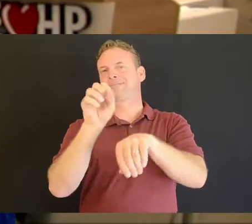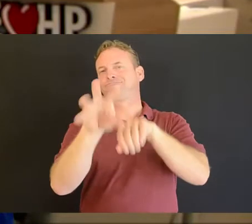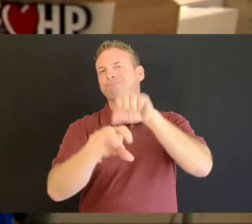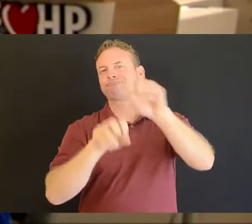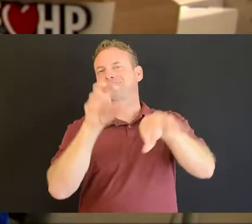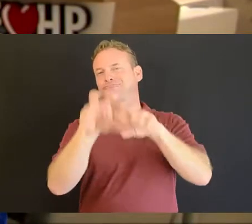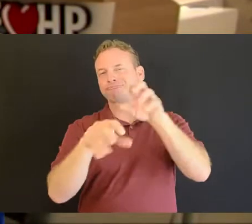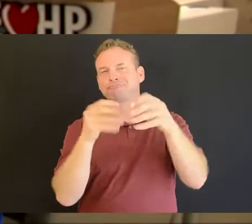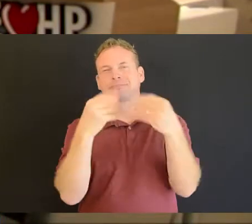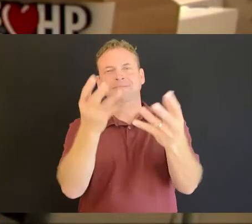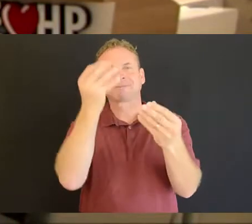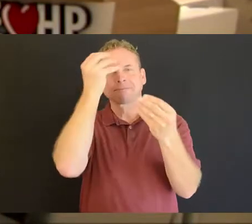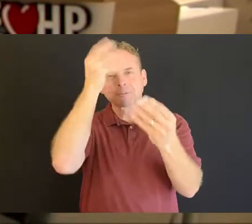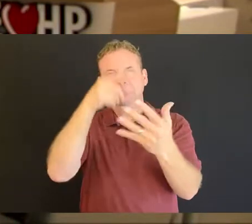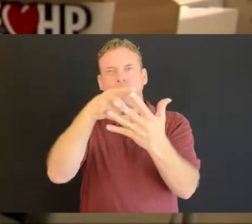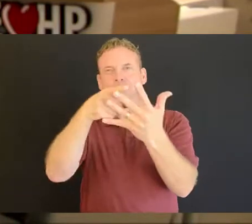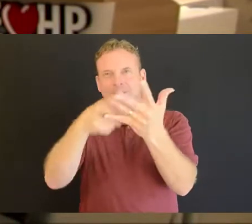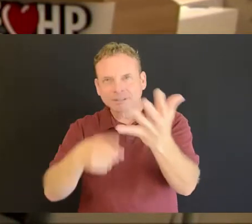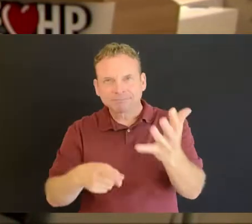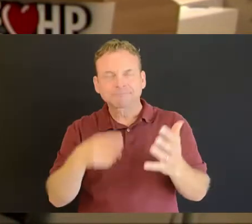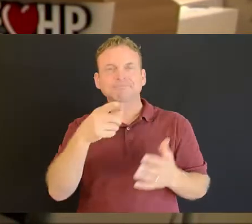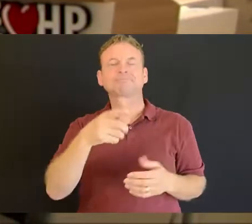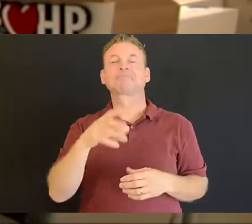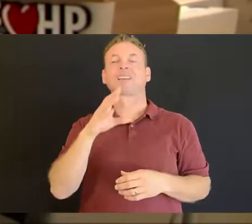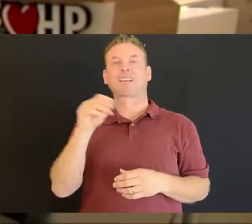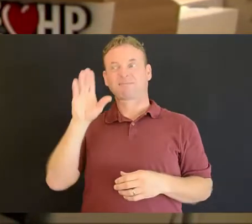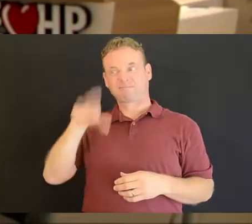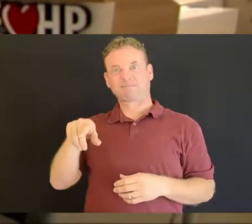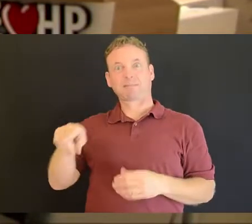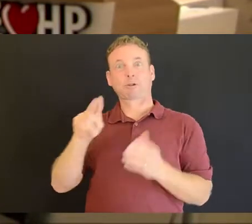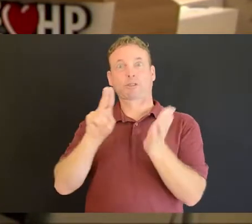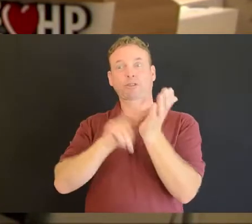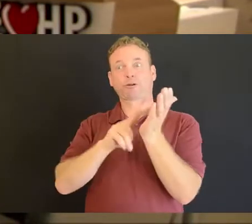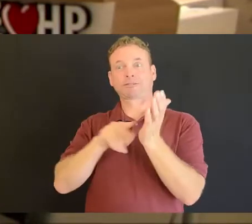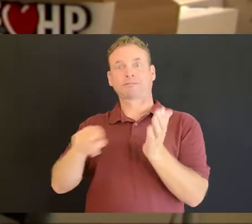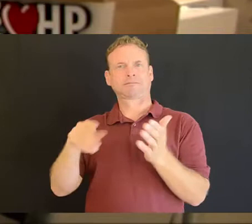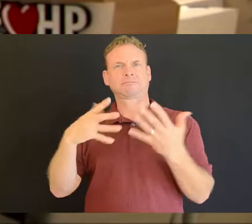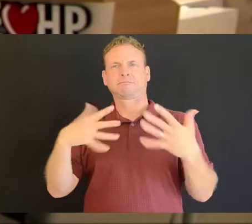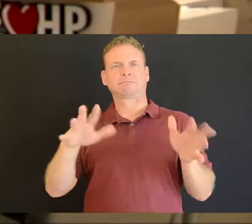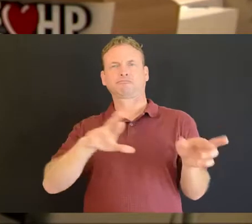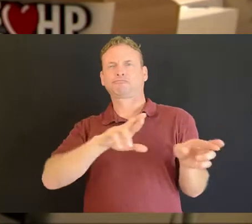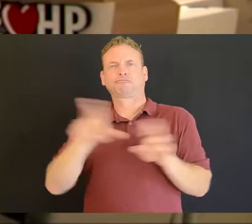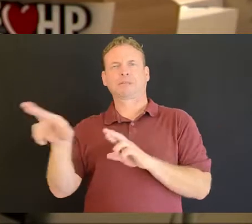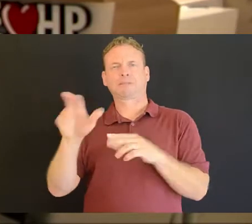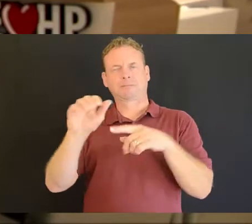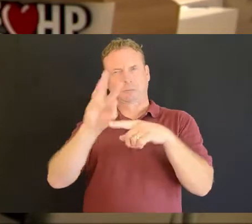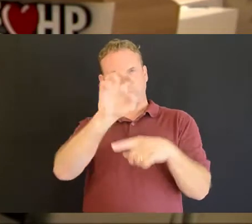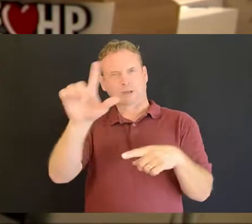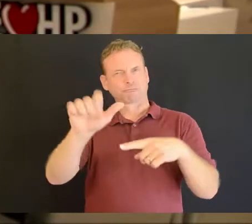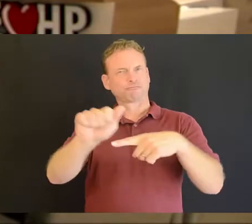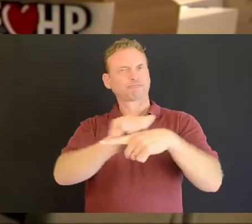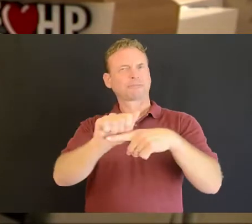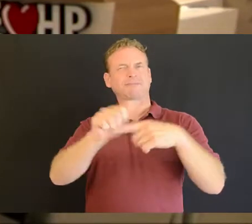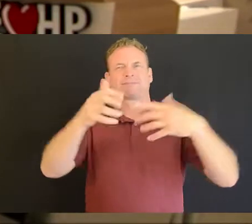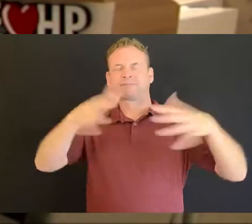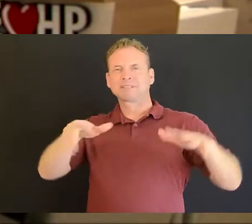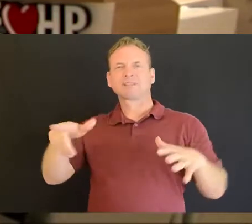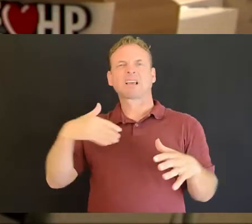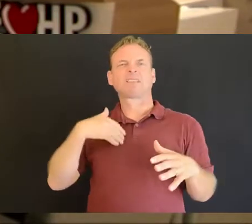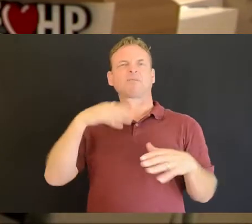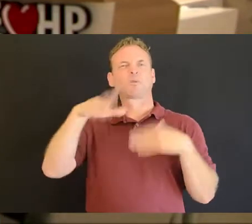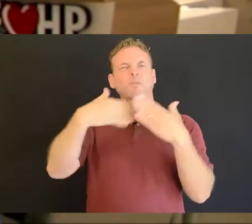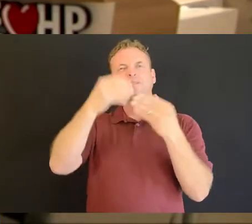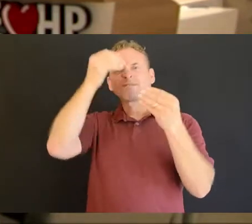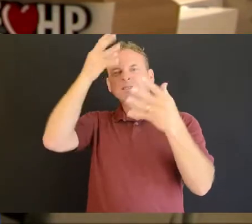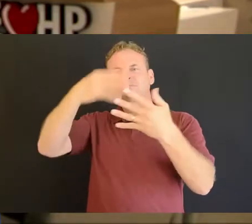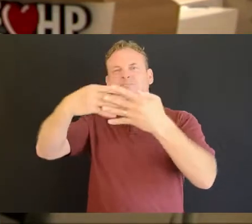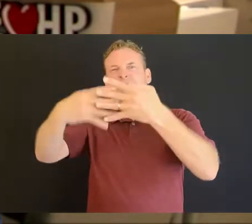can use right away, and take with confidence because the nurse is fully trained. In fact, the nurse uses doctor-approved protocols